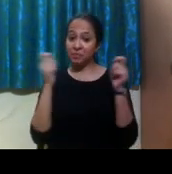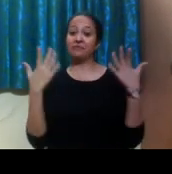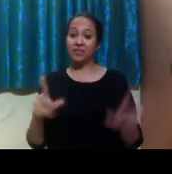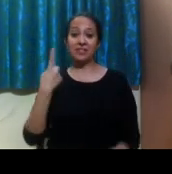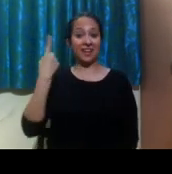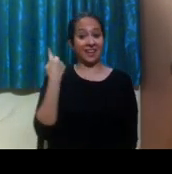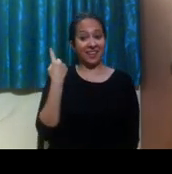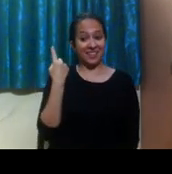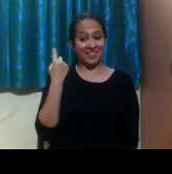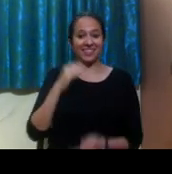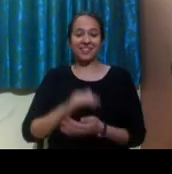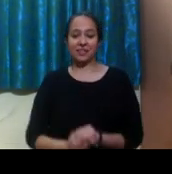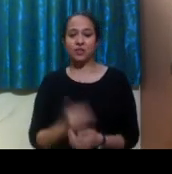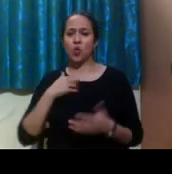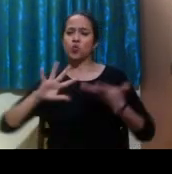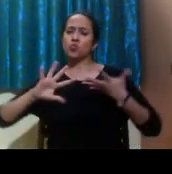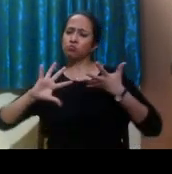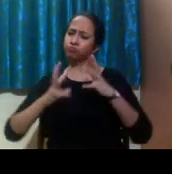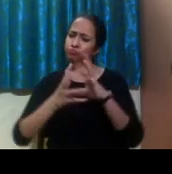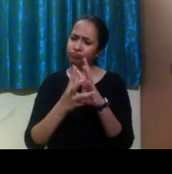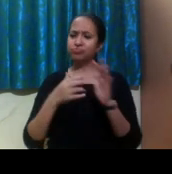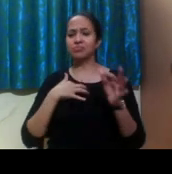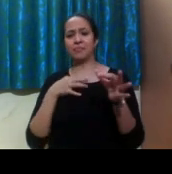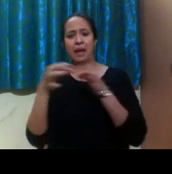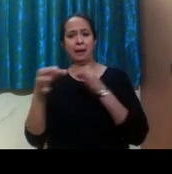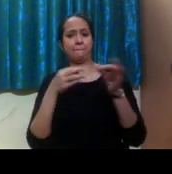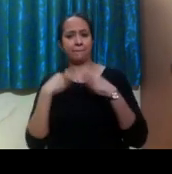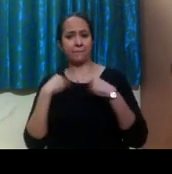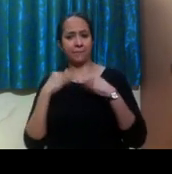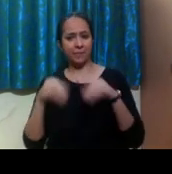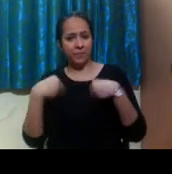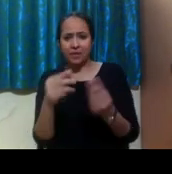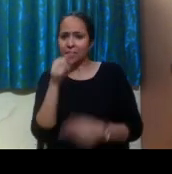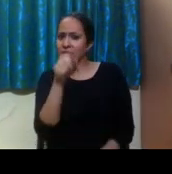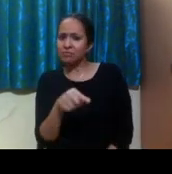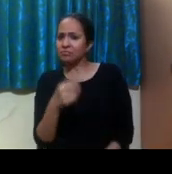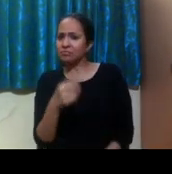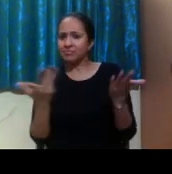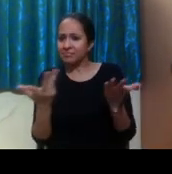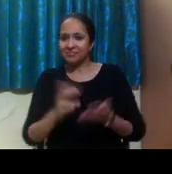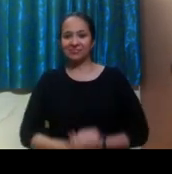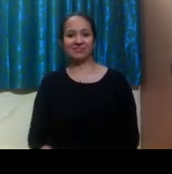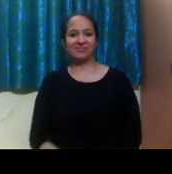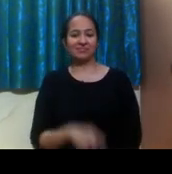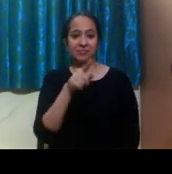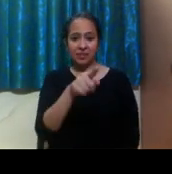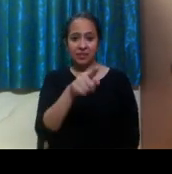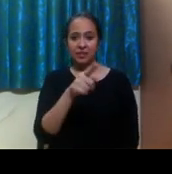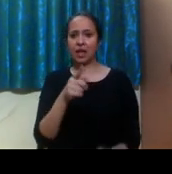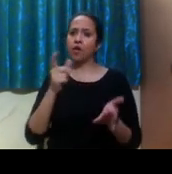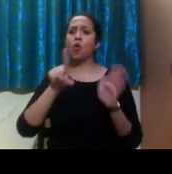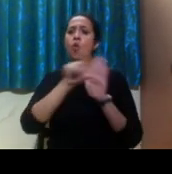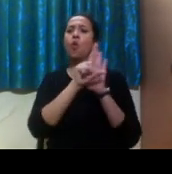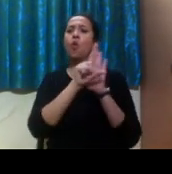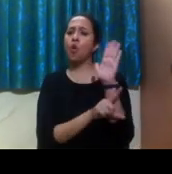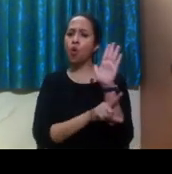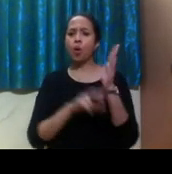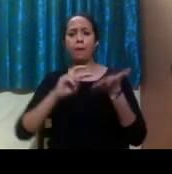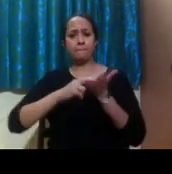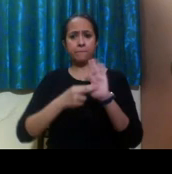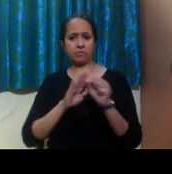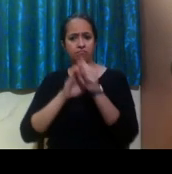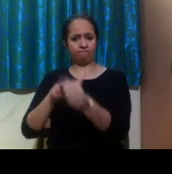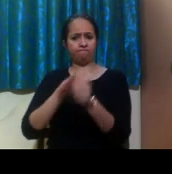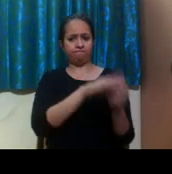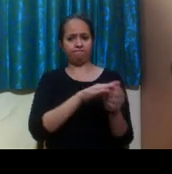to briefly discuss what this important law is. It is a civil rights law that banned discrimination against people